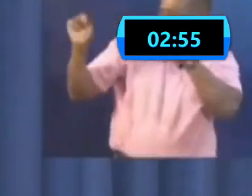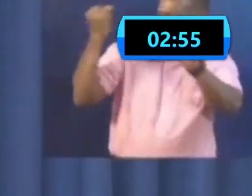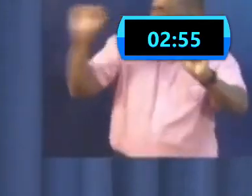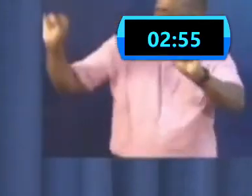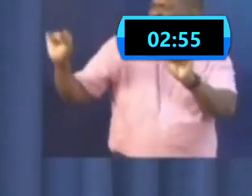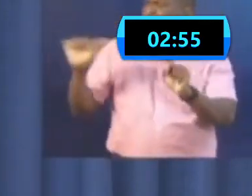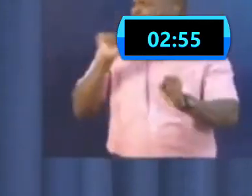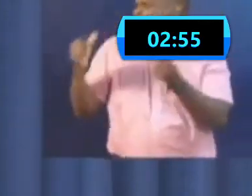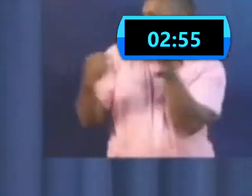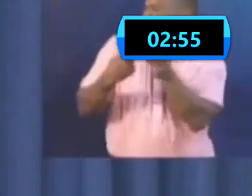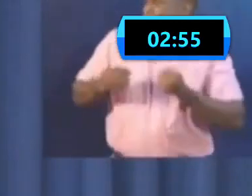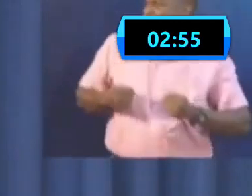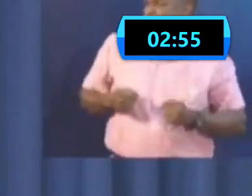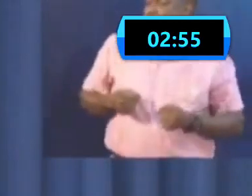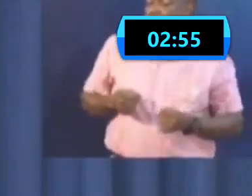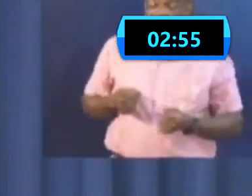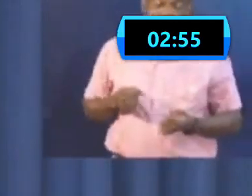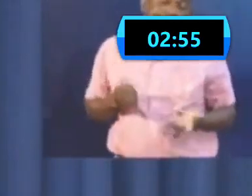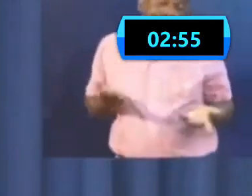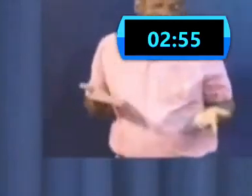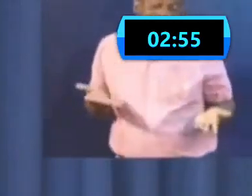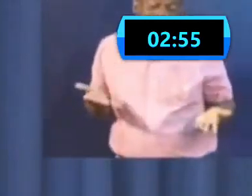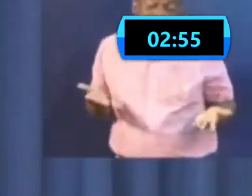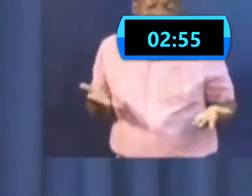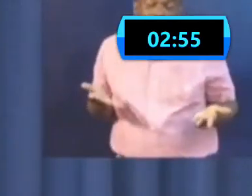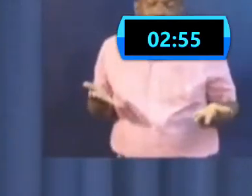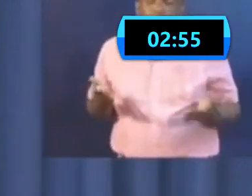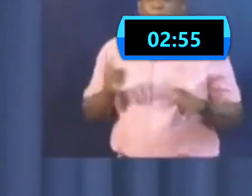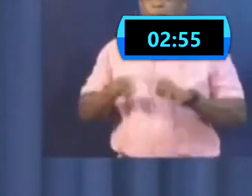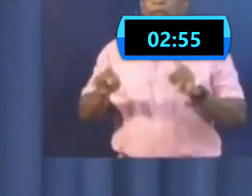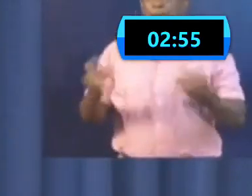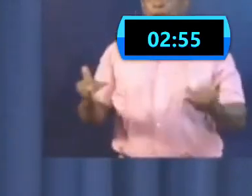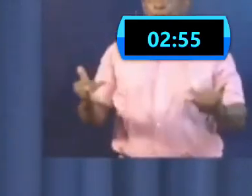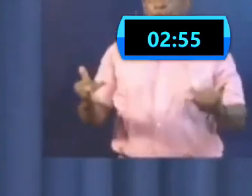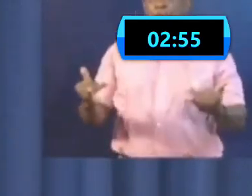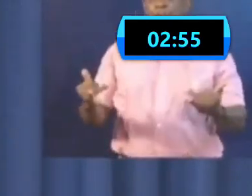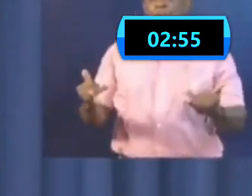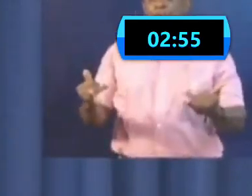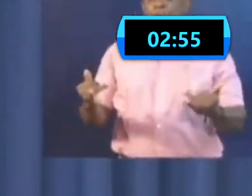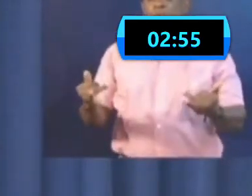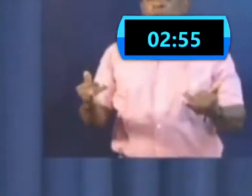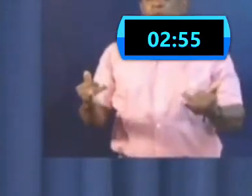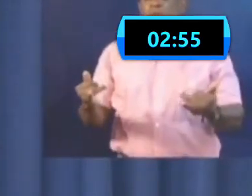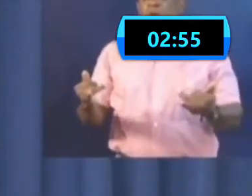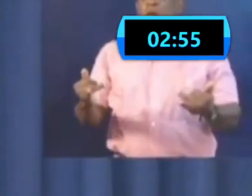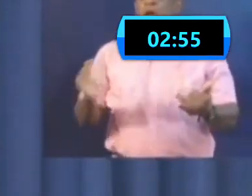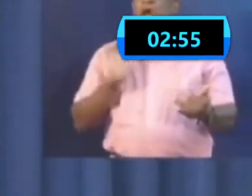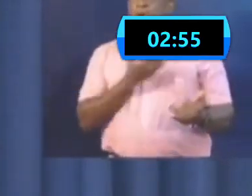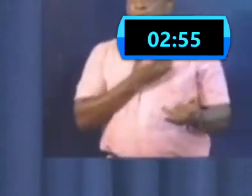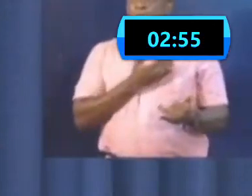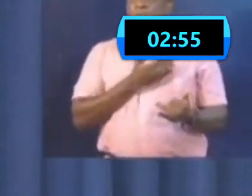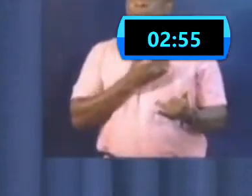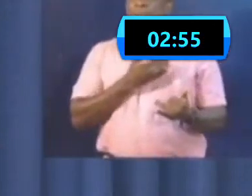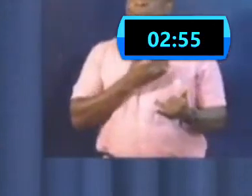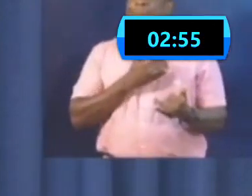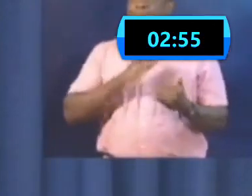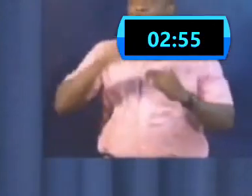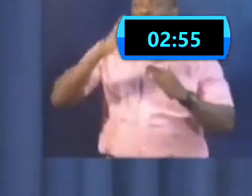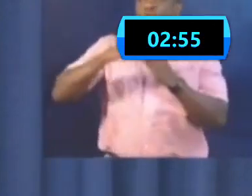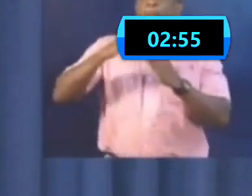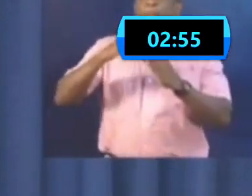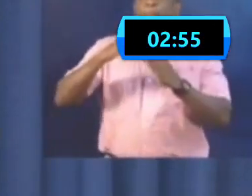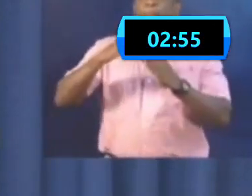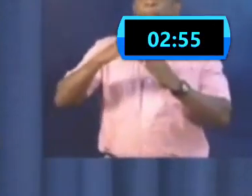point now where one of our main responses is that we ought to be masked